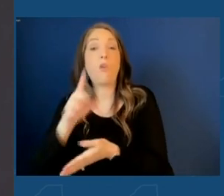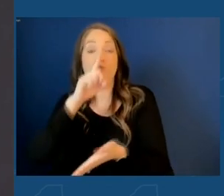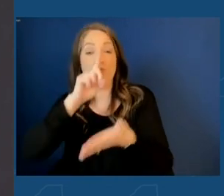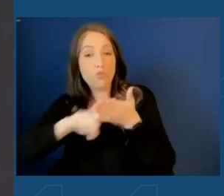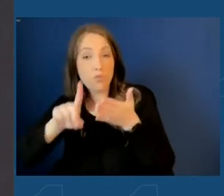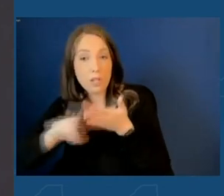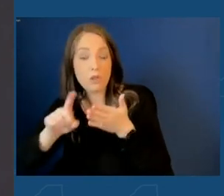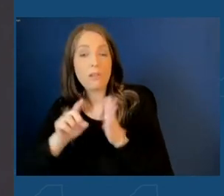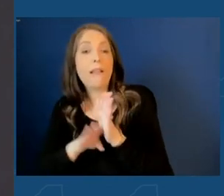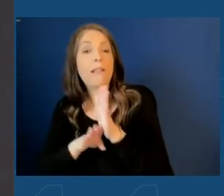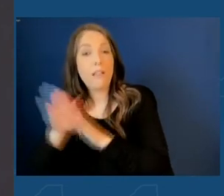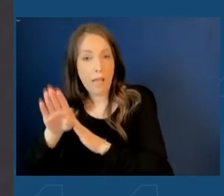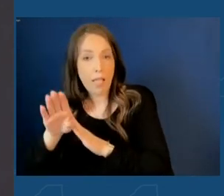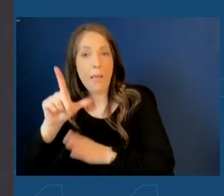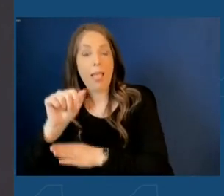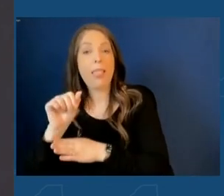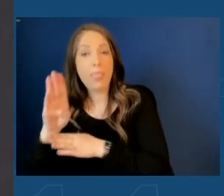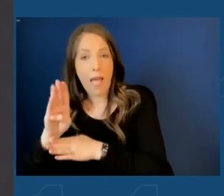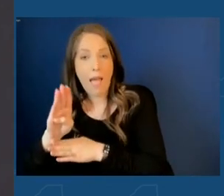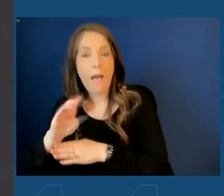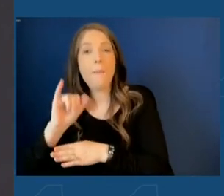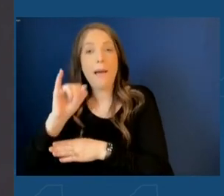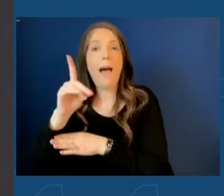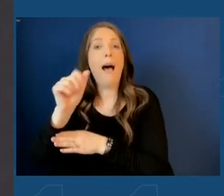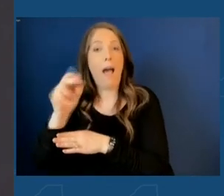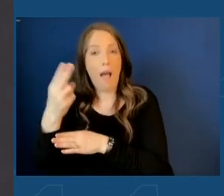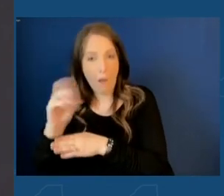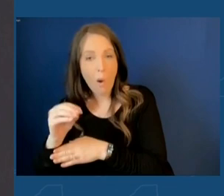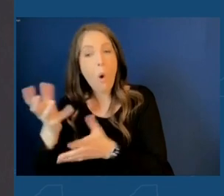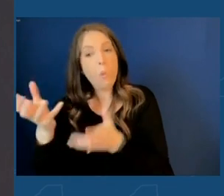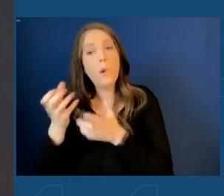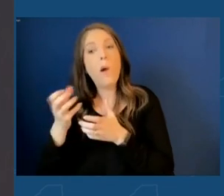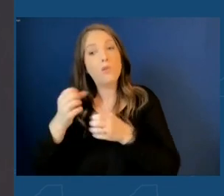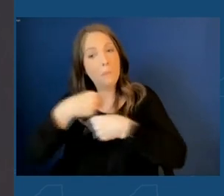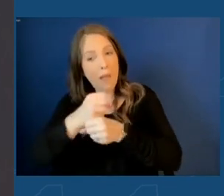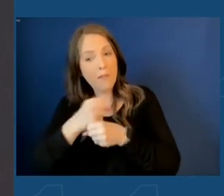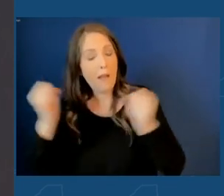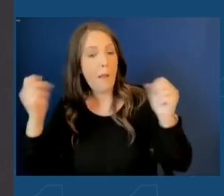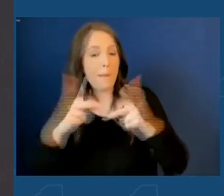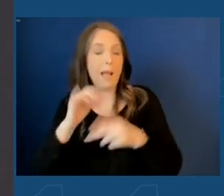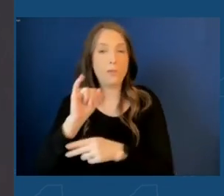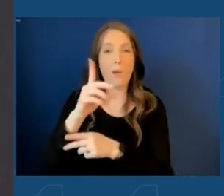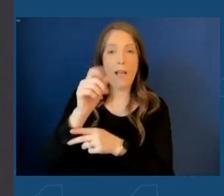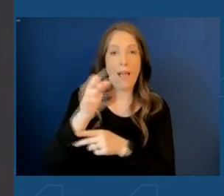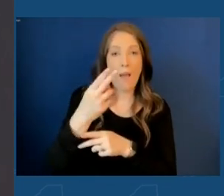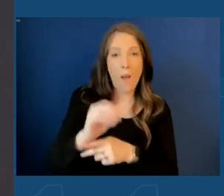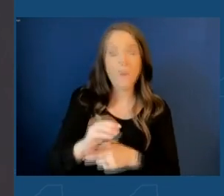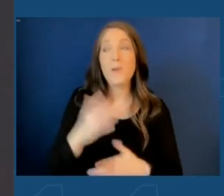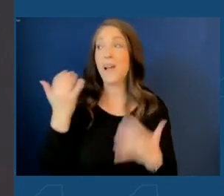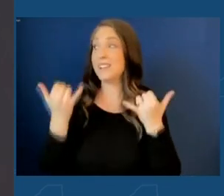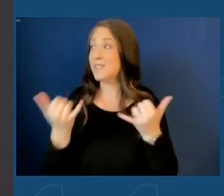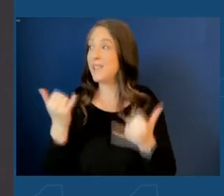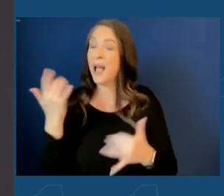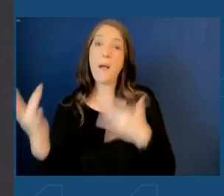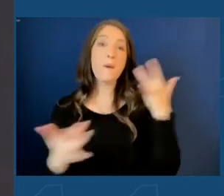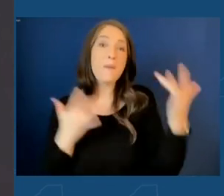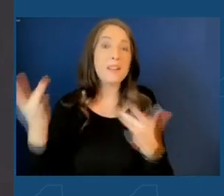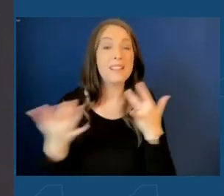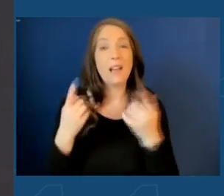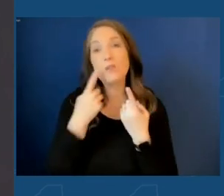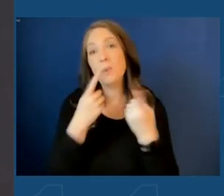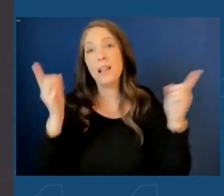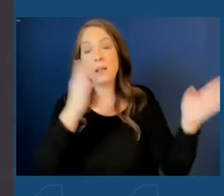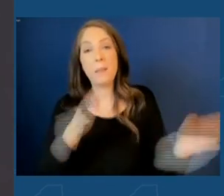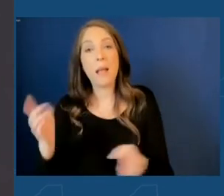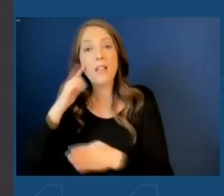in Boise to bring back manufacturing to Idaho. And today, we are really, really excited to announce plans